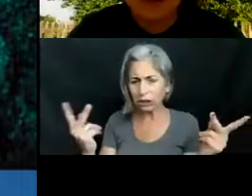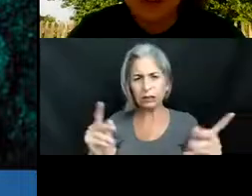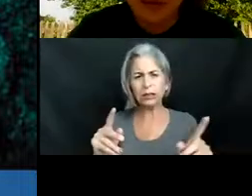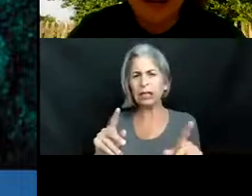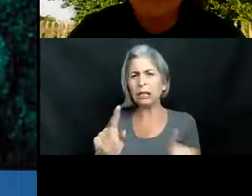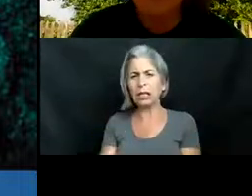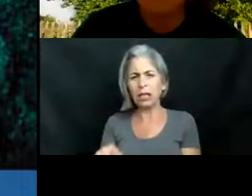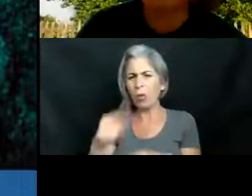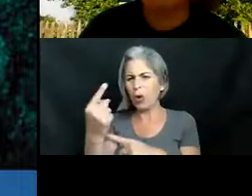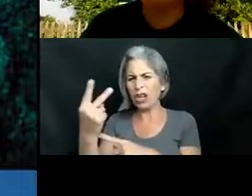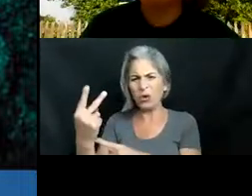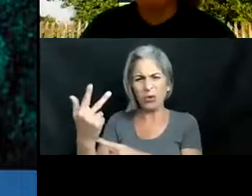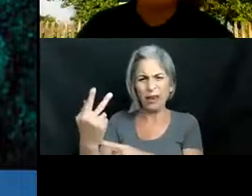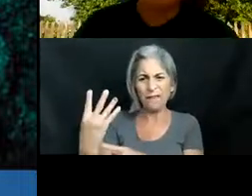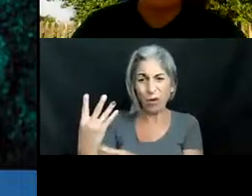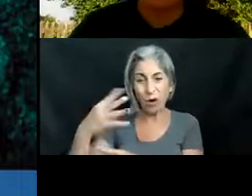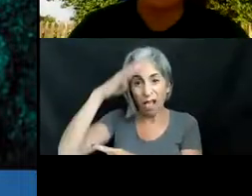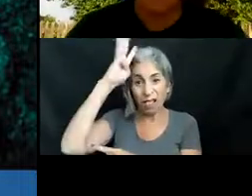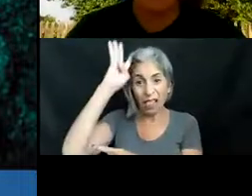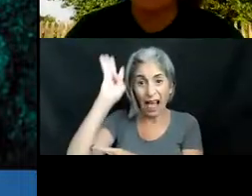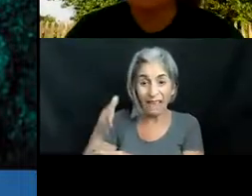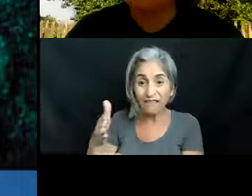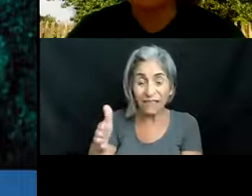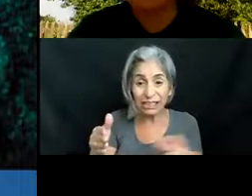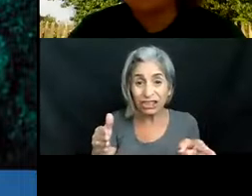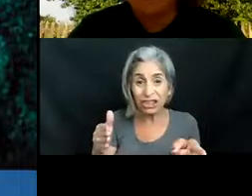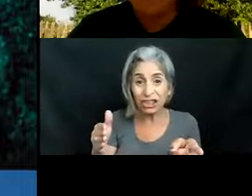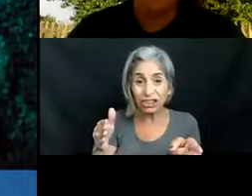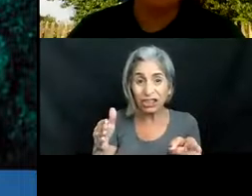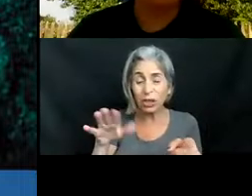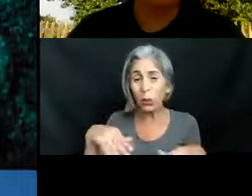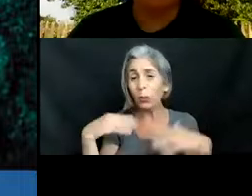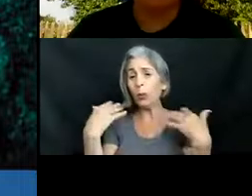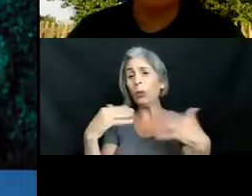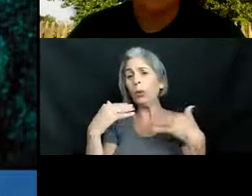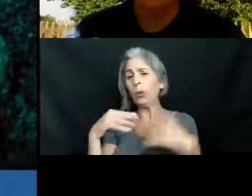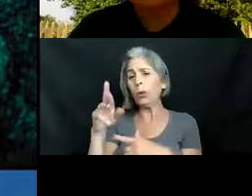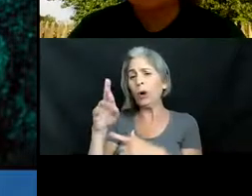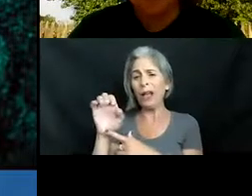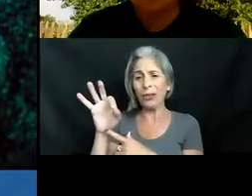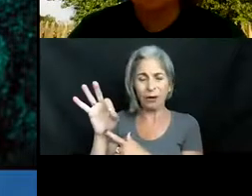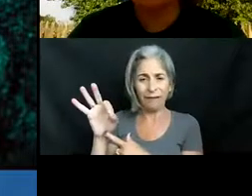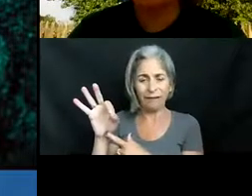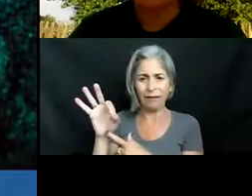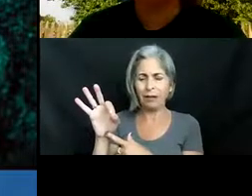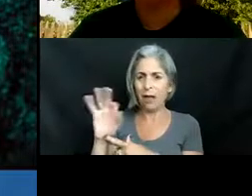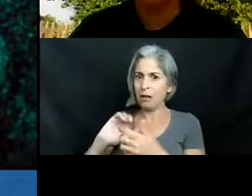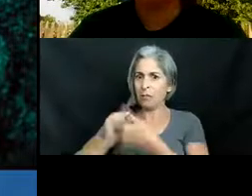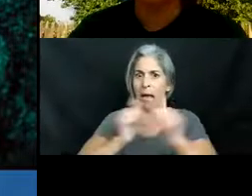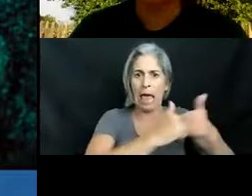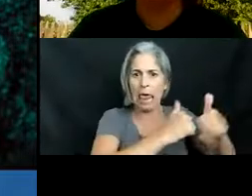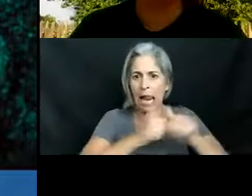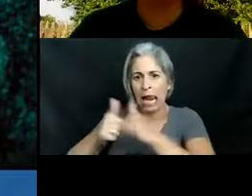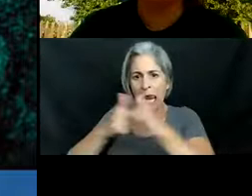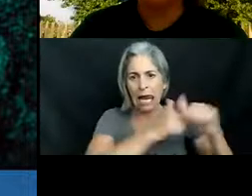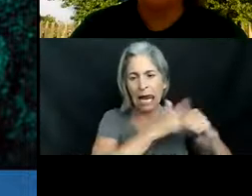see one two three four lionfish um all over this reef and they are highly competitive they out compete